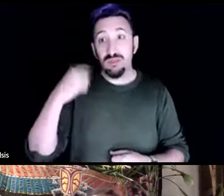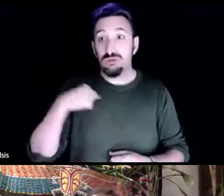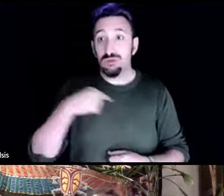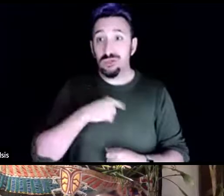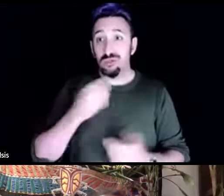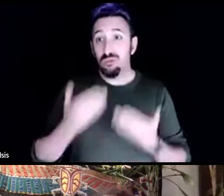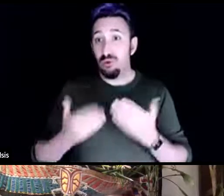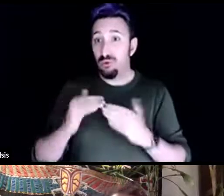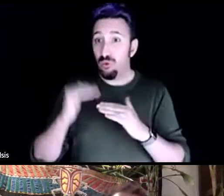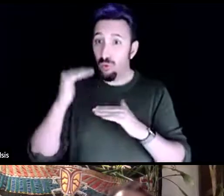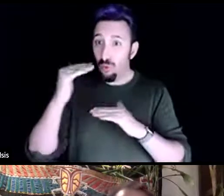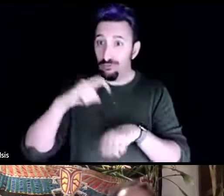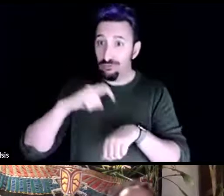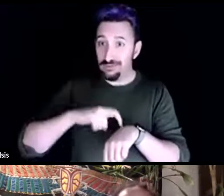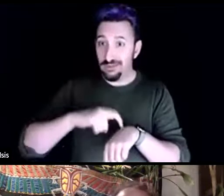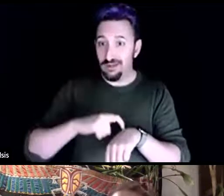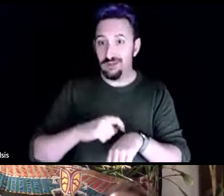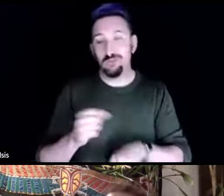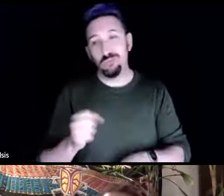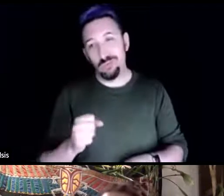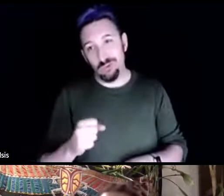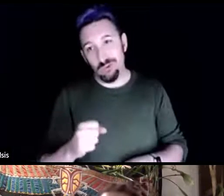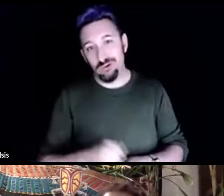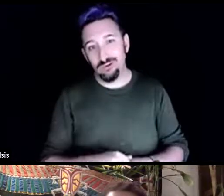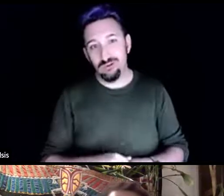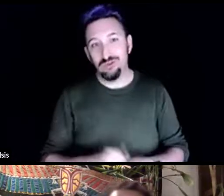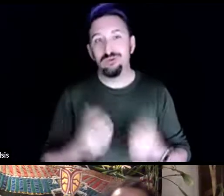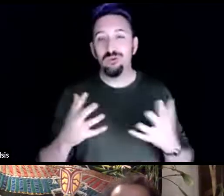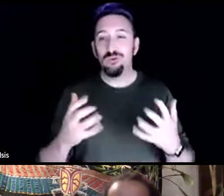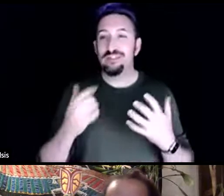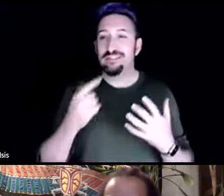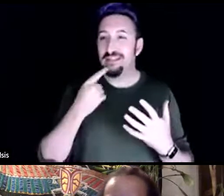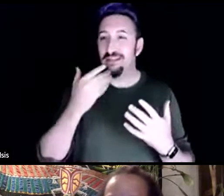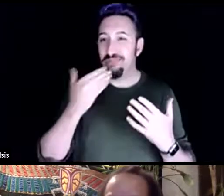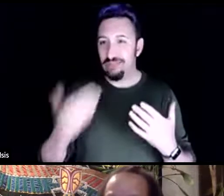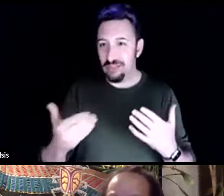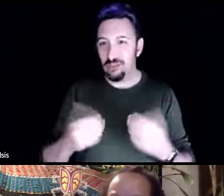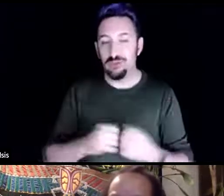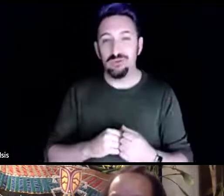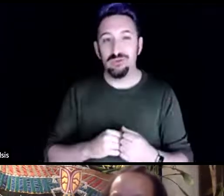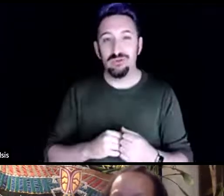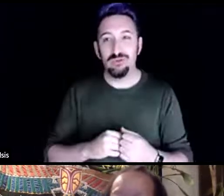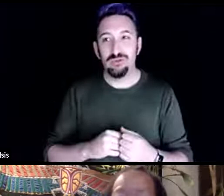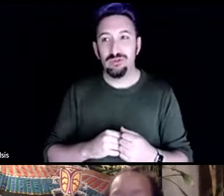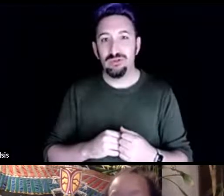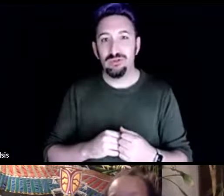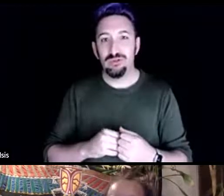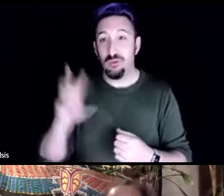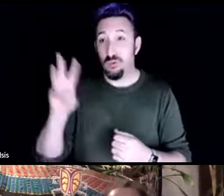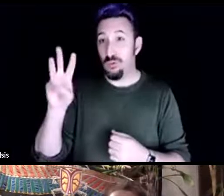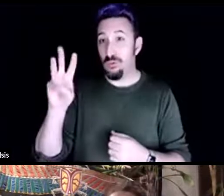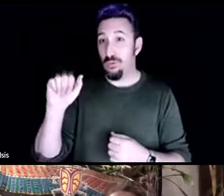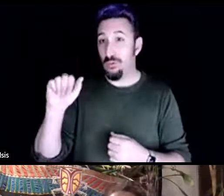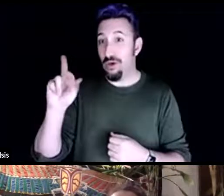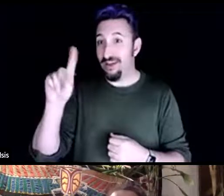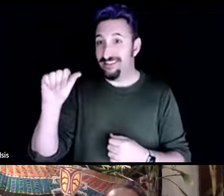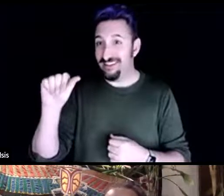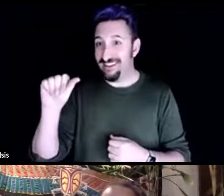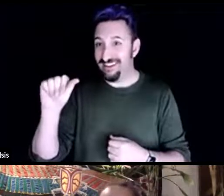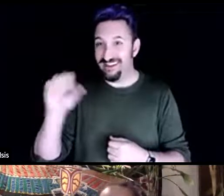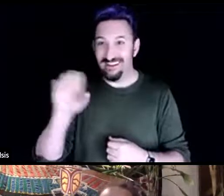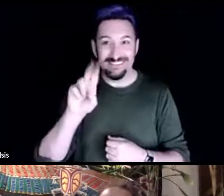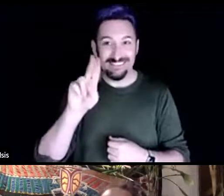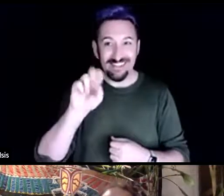so i want to say a big thank you thank you to wanda and sunshine and